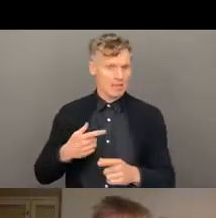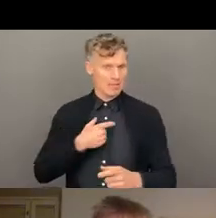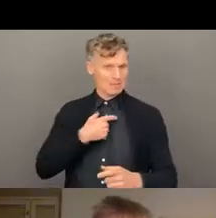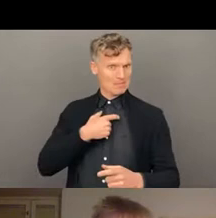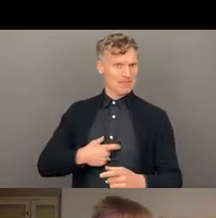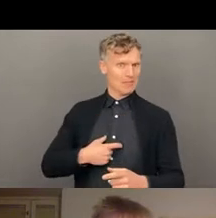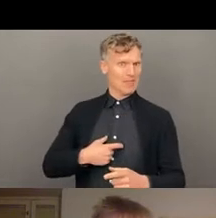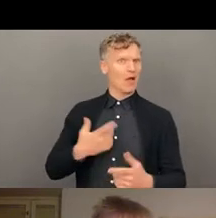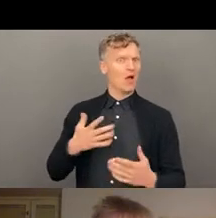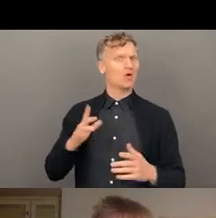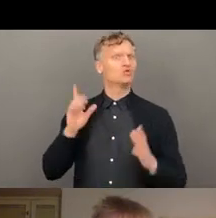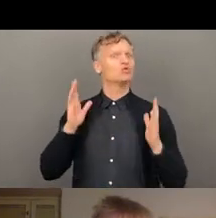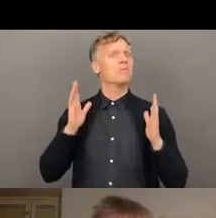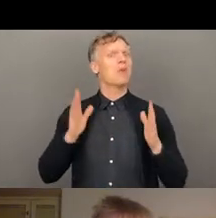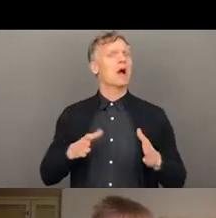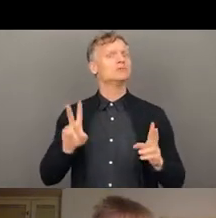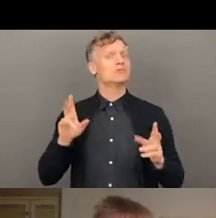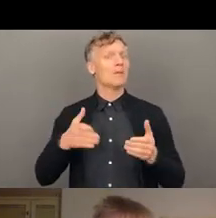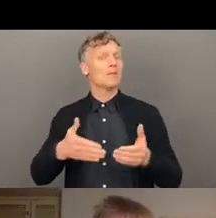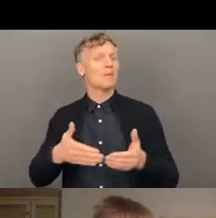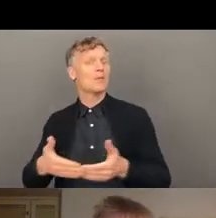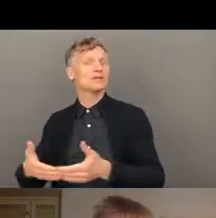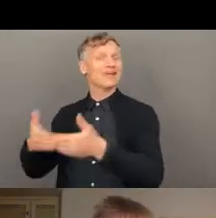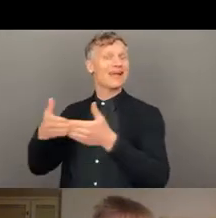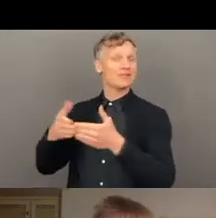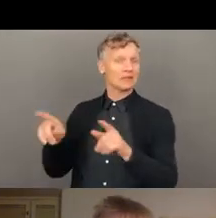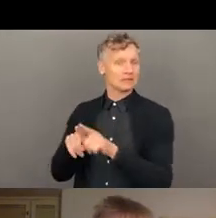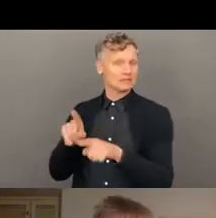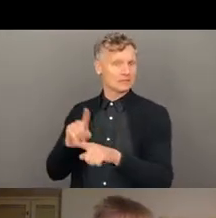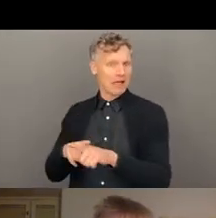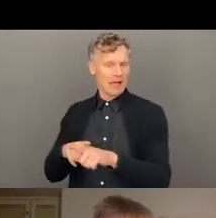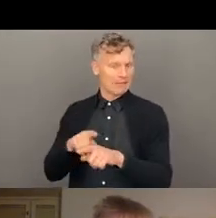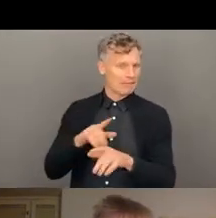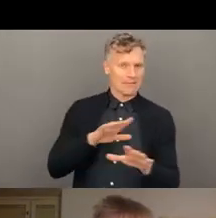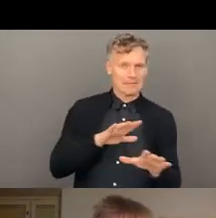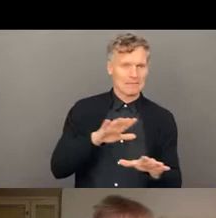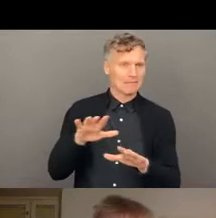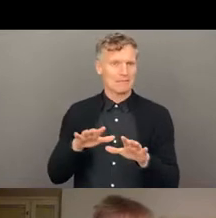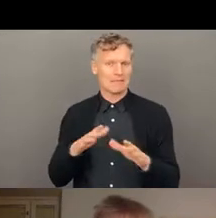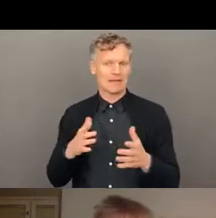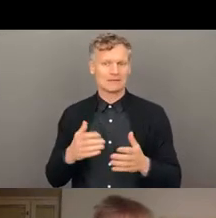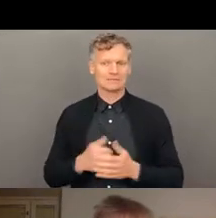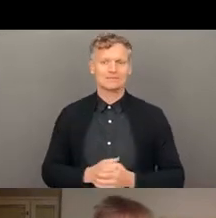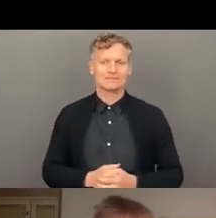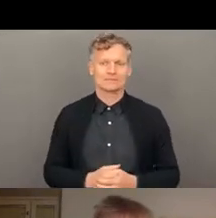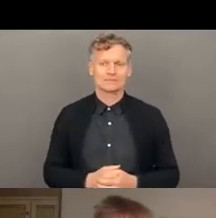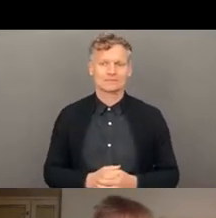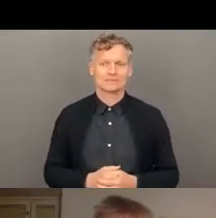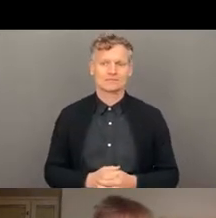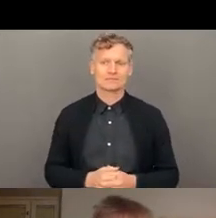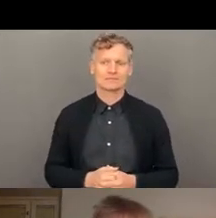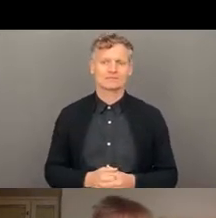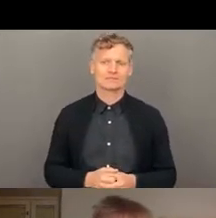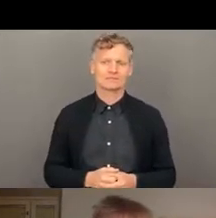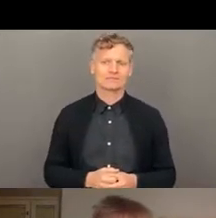vulnerable groups of people. So, to me, I would look more at implementing